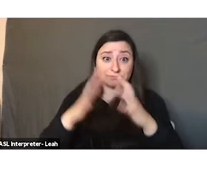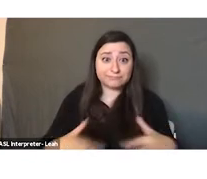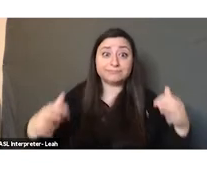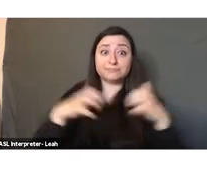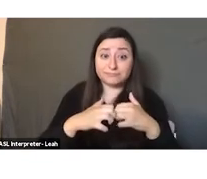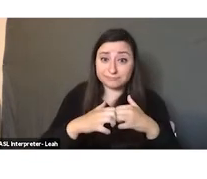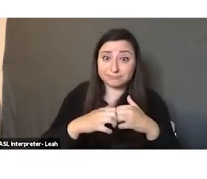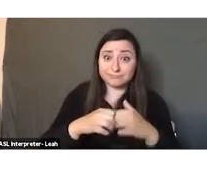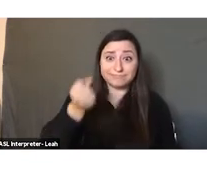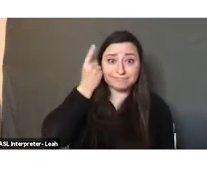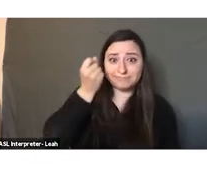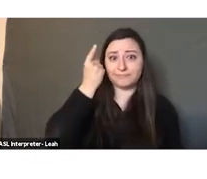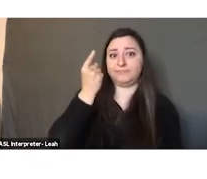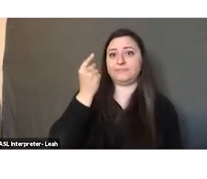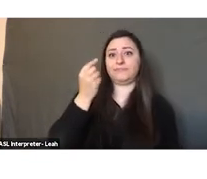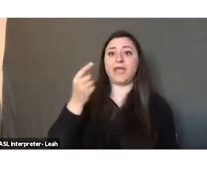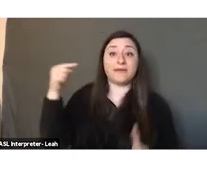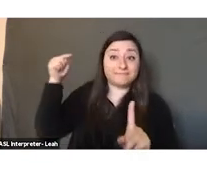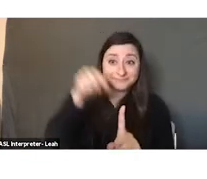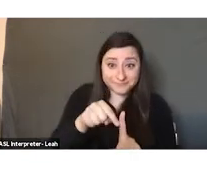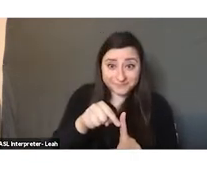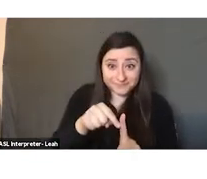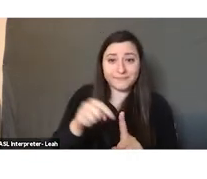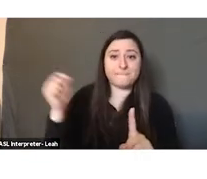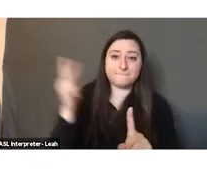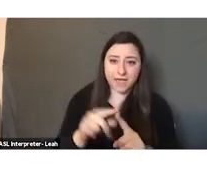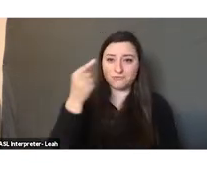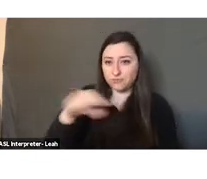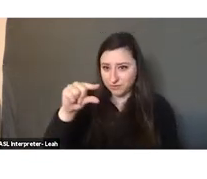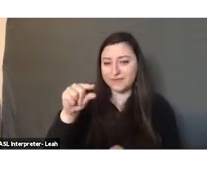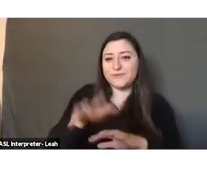and go back to our green roots. Thank you.